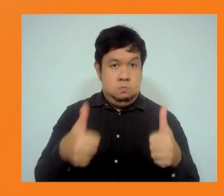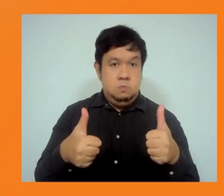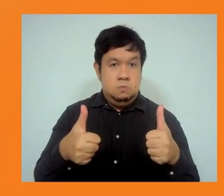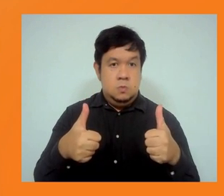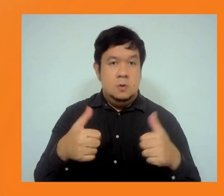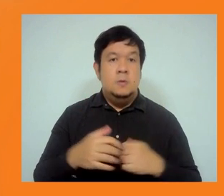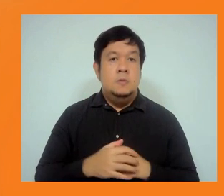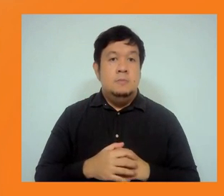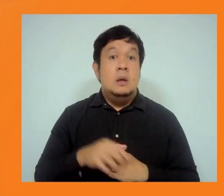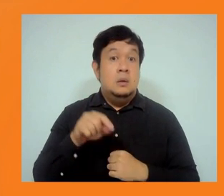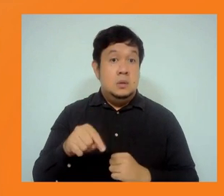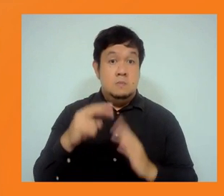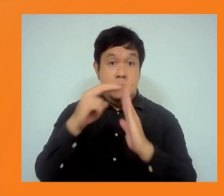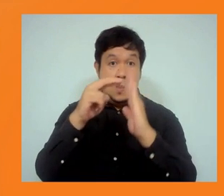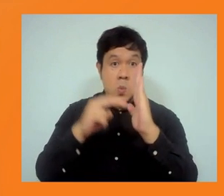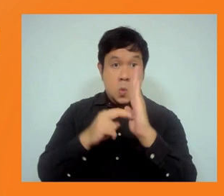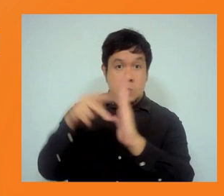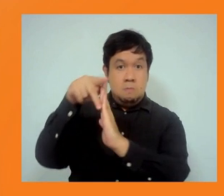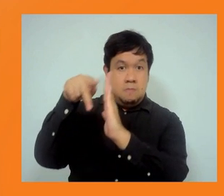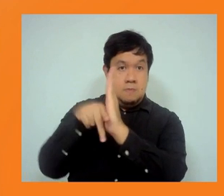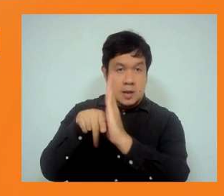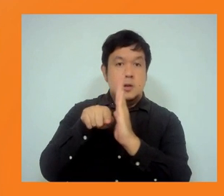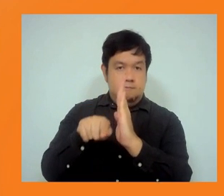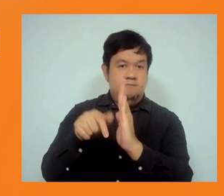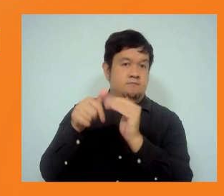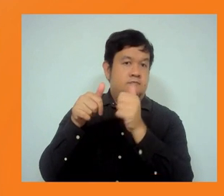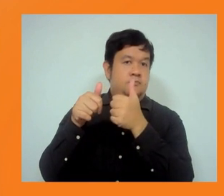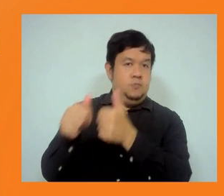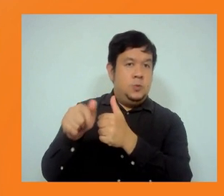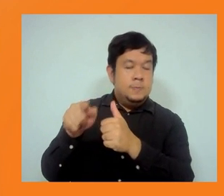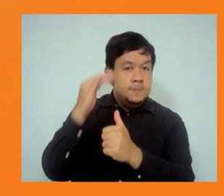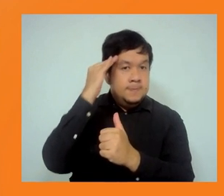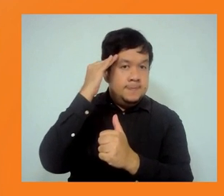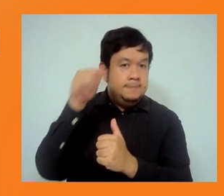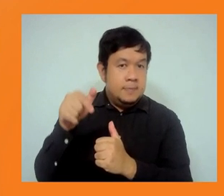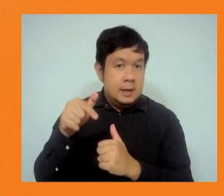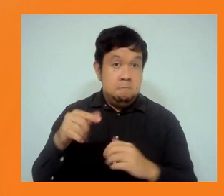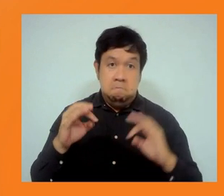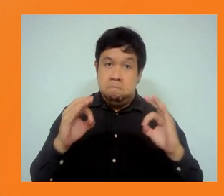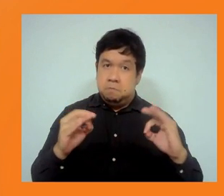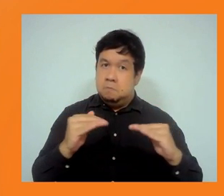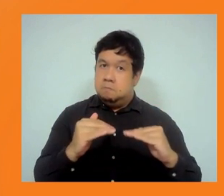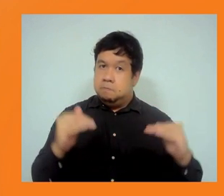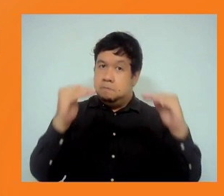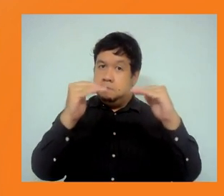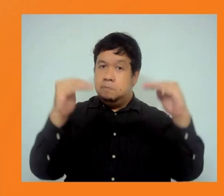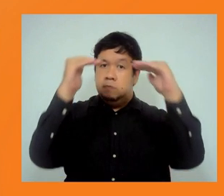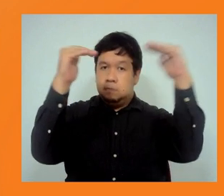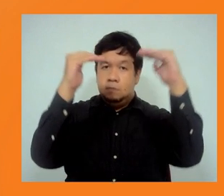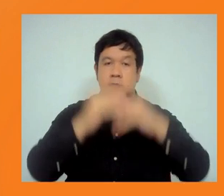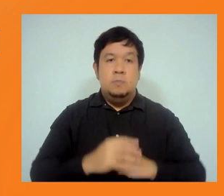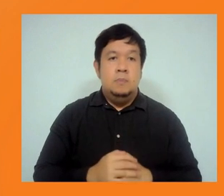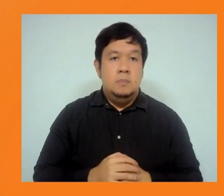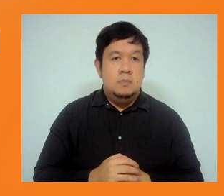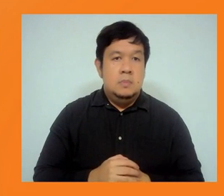as we raise the bar with higher standards, then that obviously creates more challenges with those